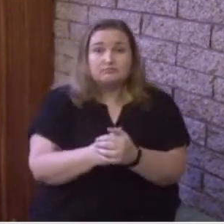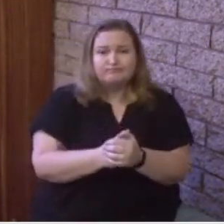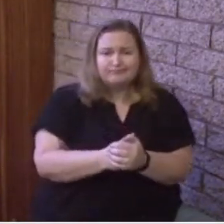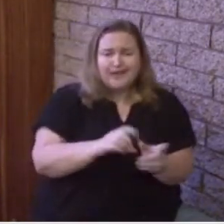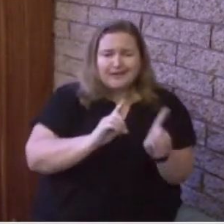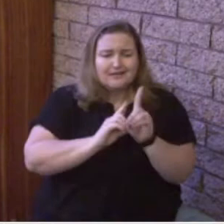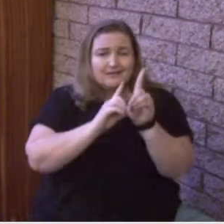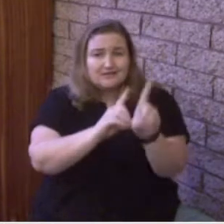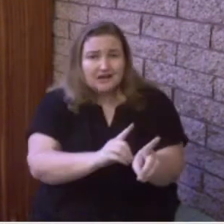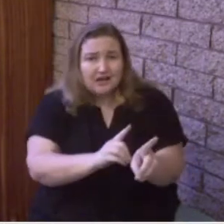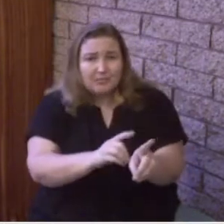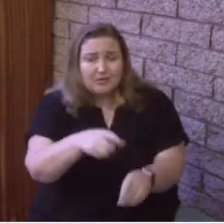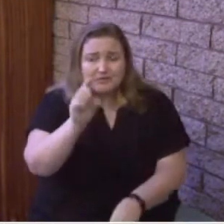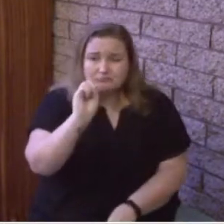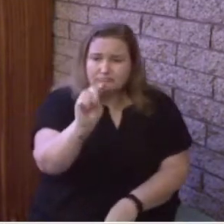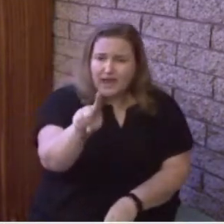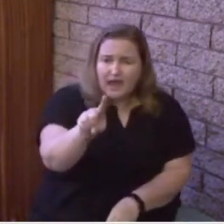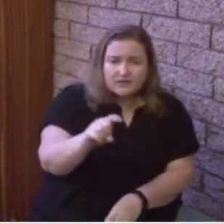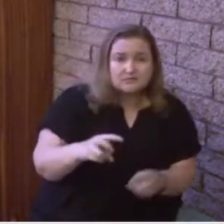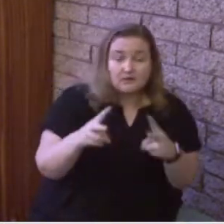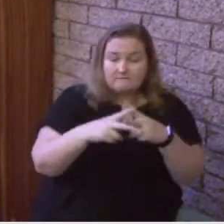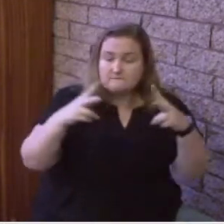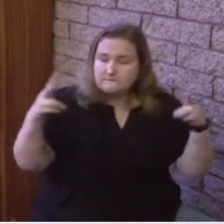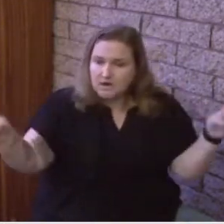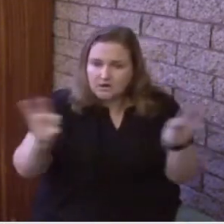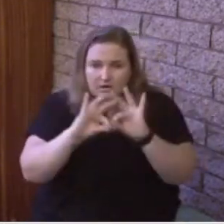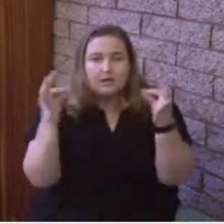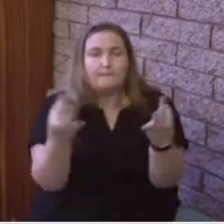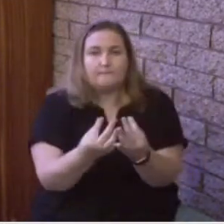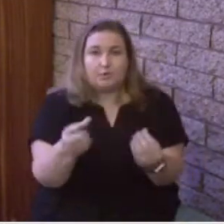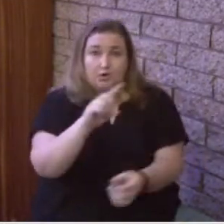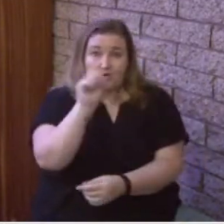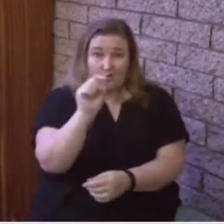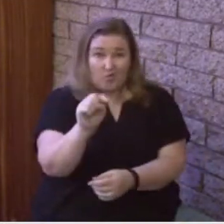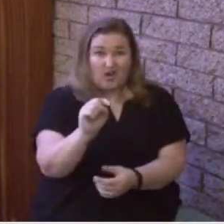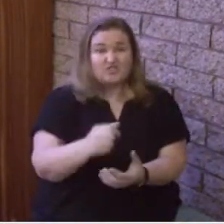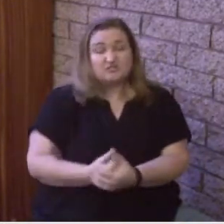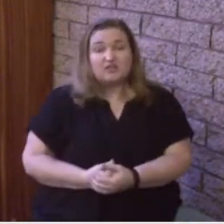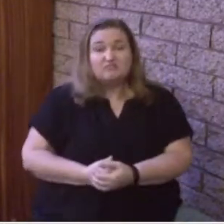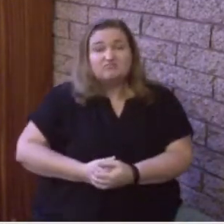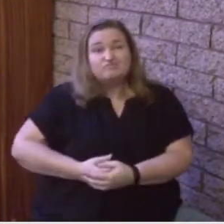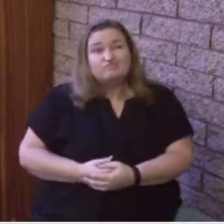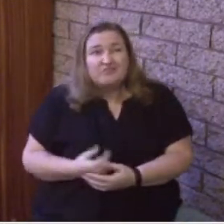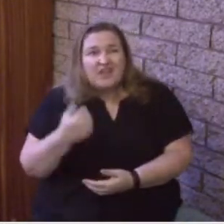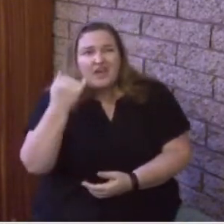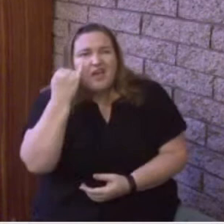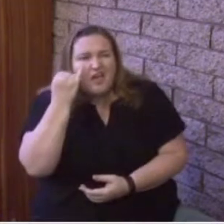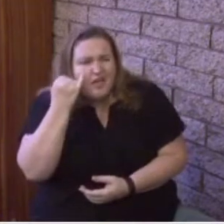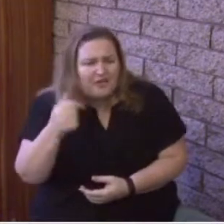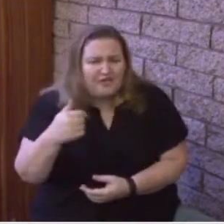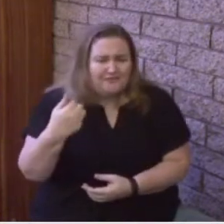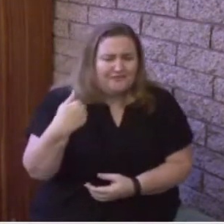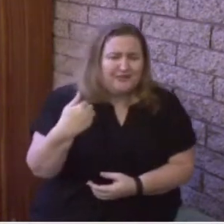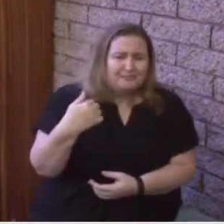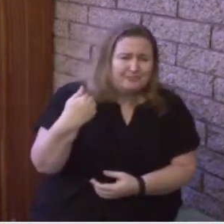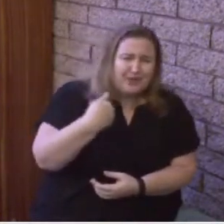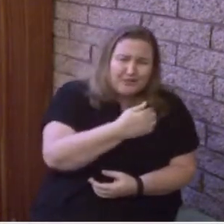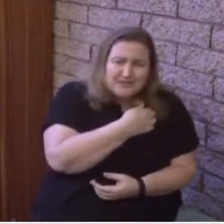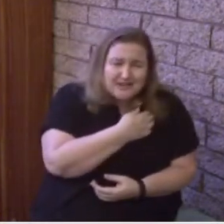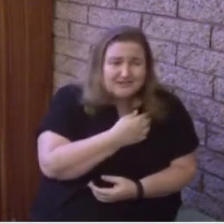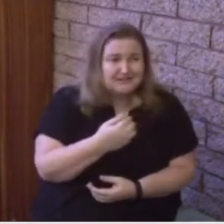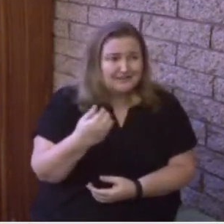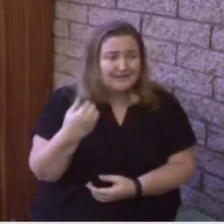Probably one that you and I, if we were in their shoes, if we were in at that moment, we would probably be asking the very same question.